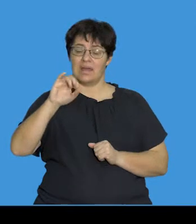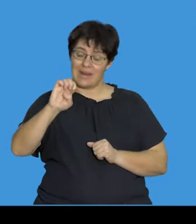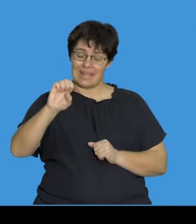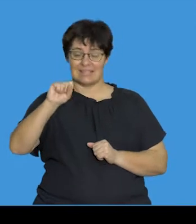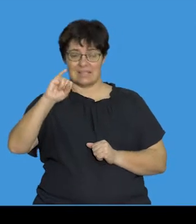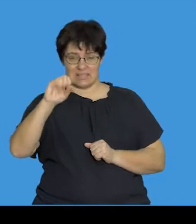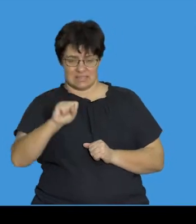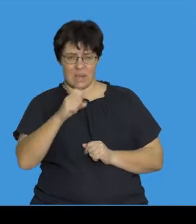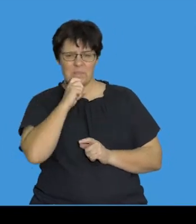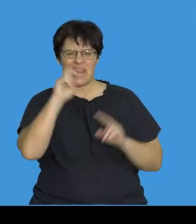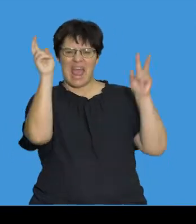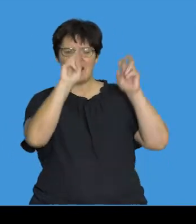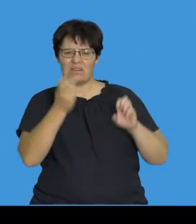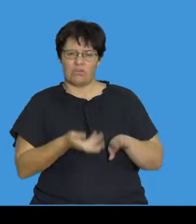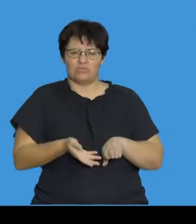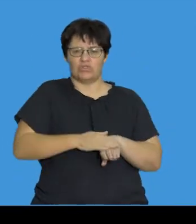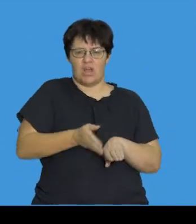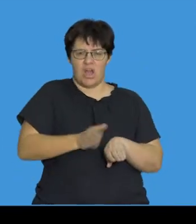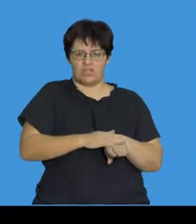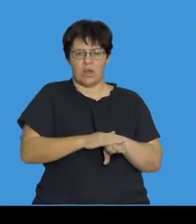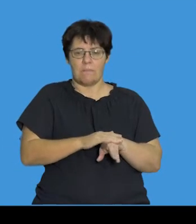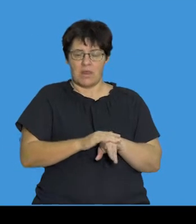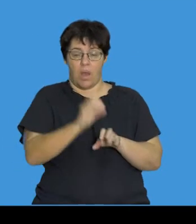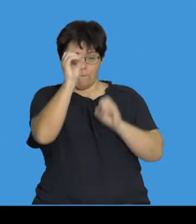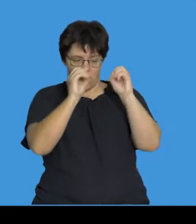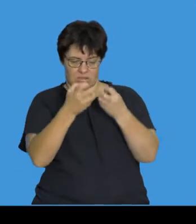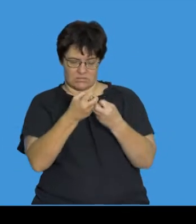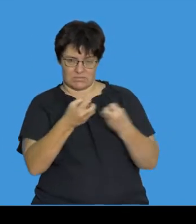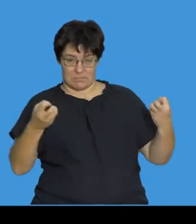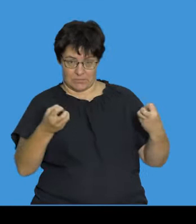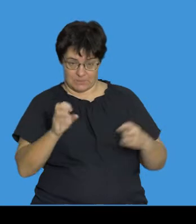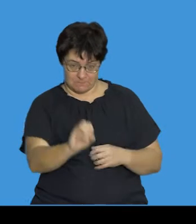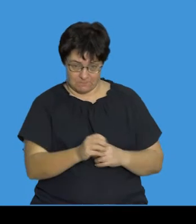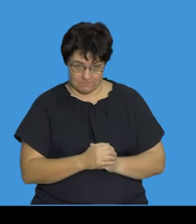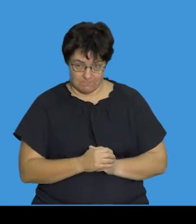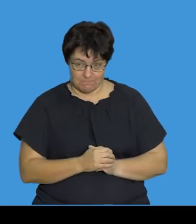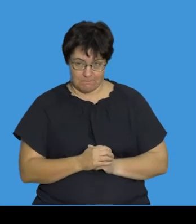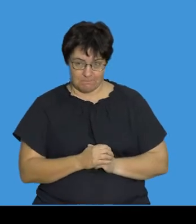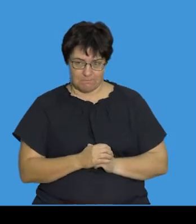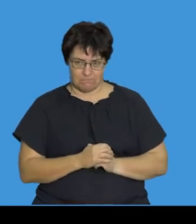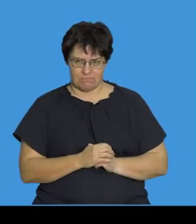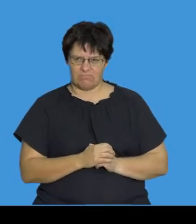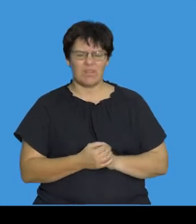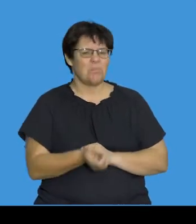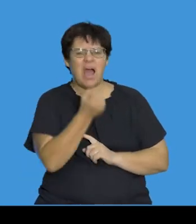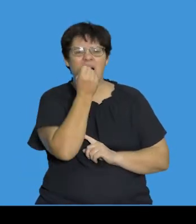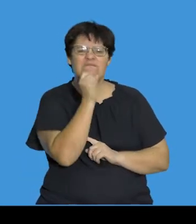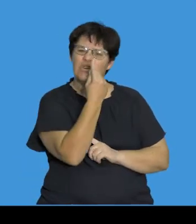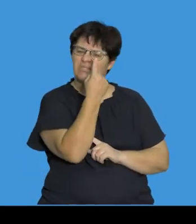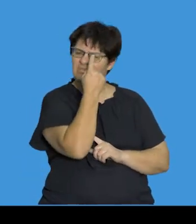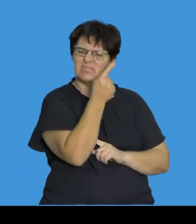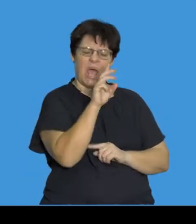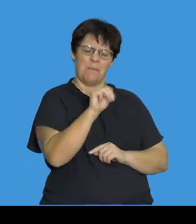charge to separate out molecules. Okay. So, let's get straight into trying to understand